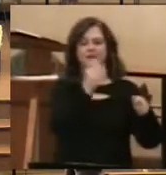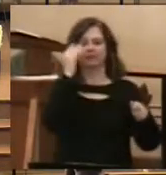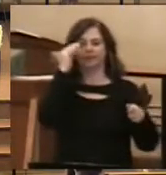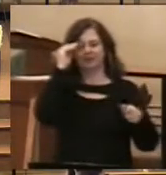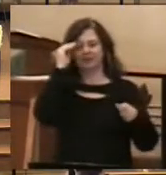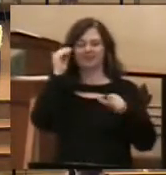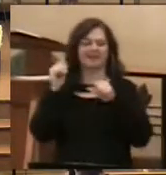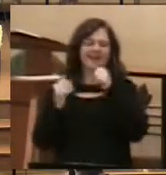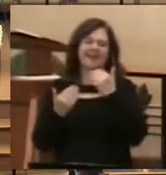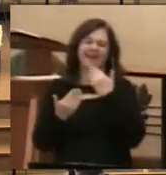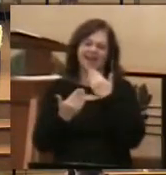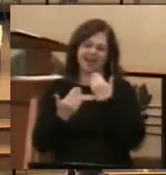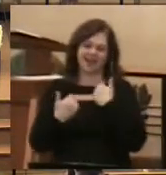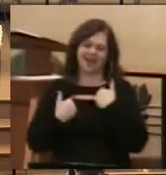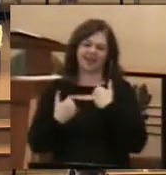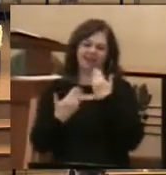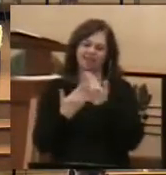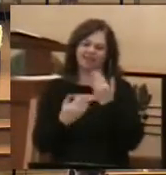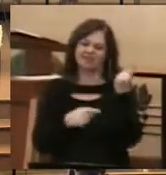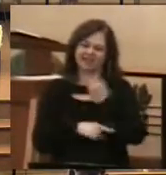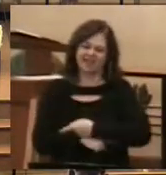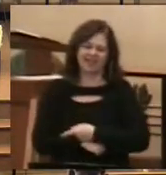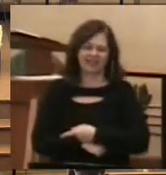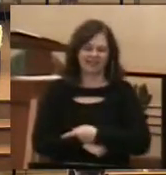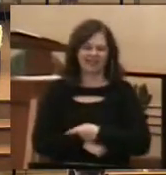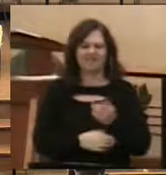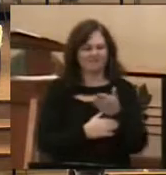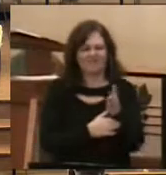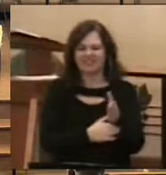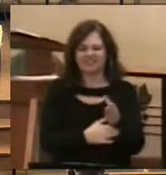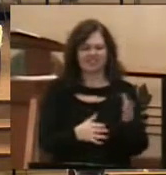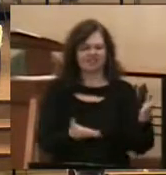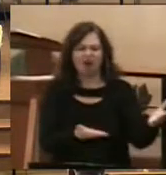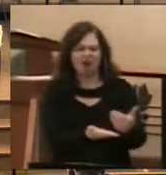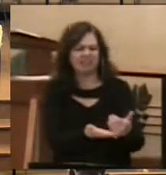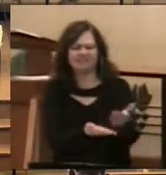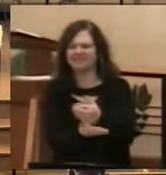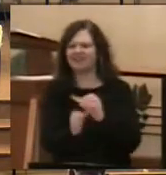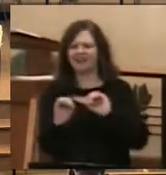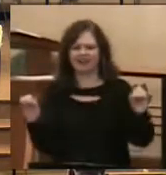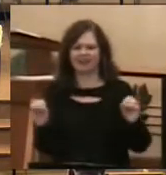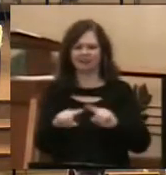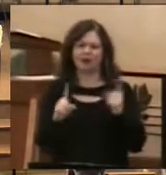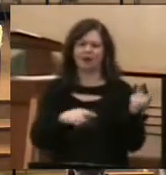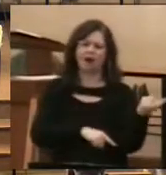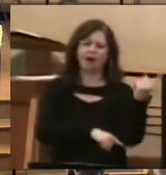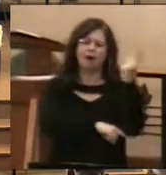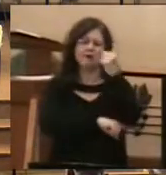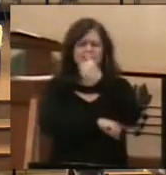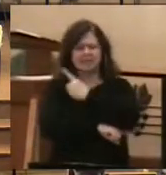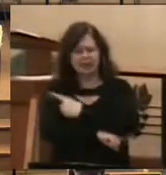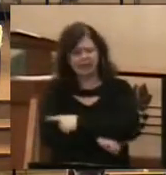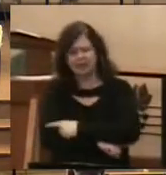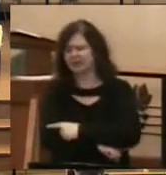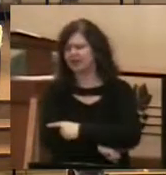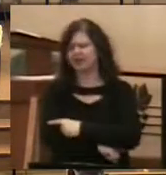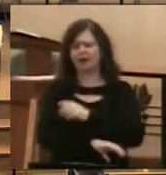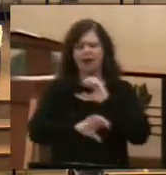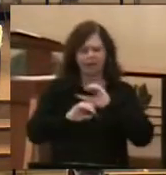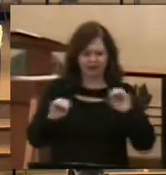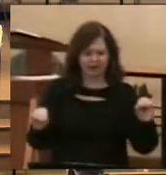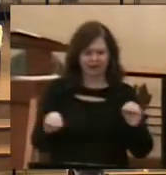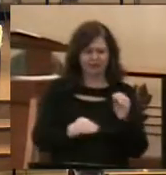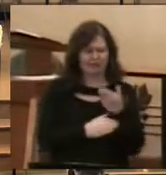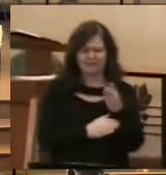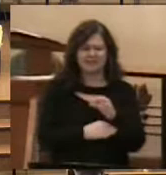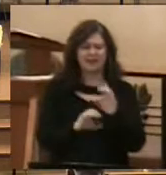good. He has not caught any fish. According to Simon Peter, they'd been fishing all day with no results. So